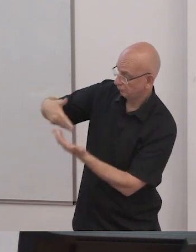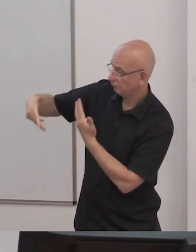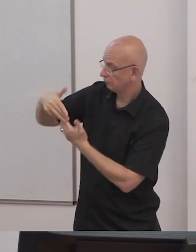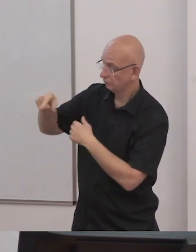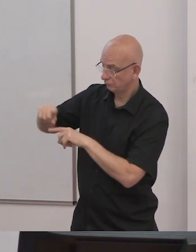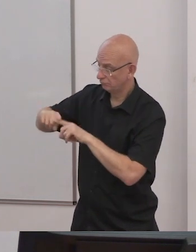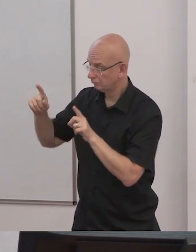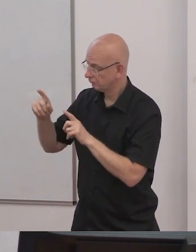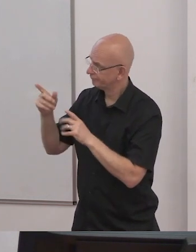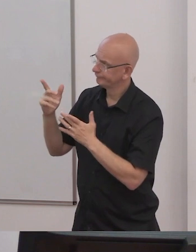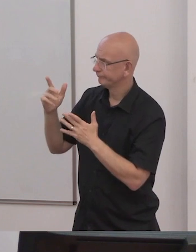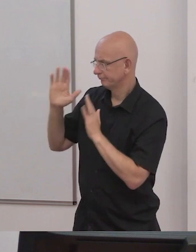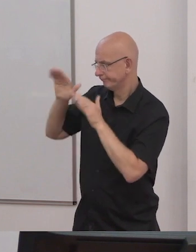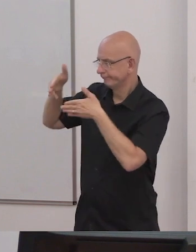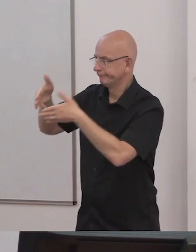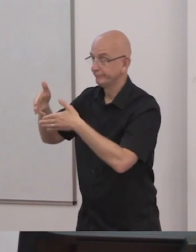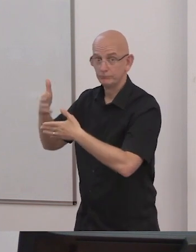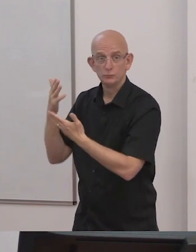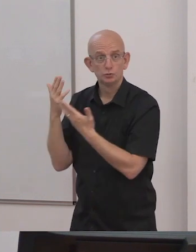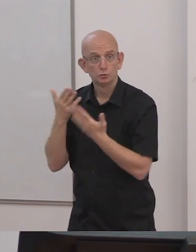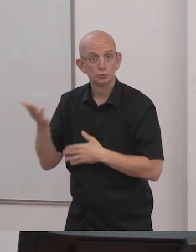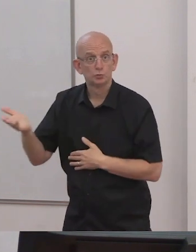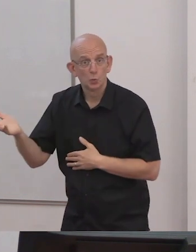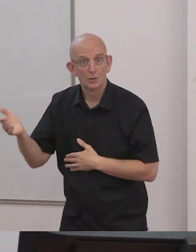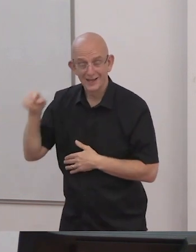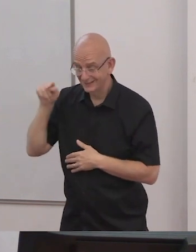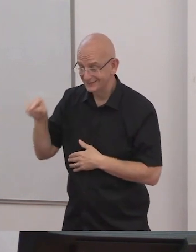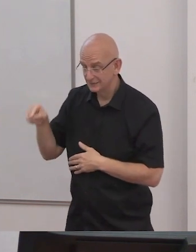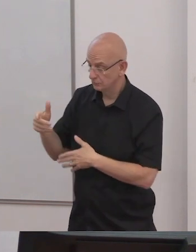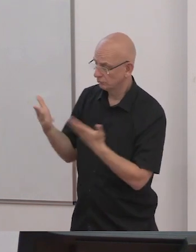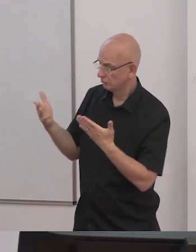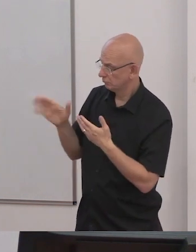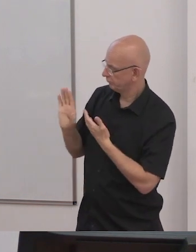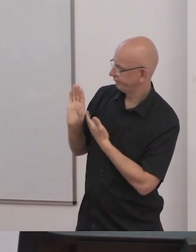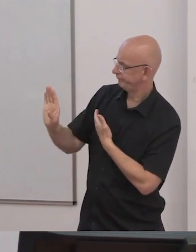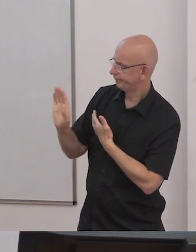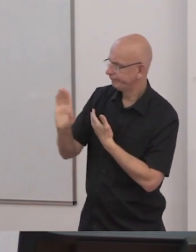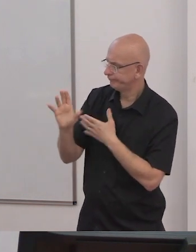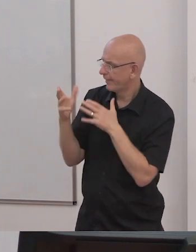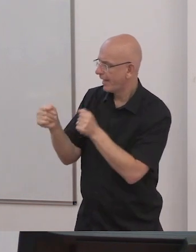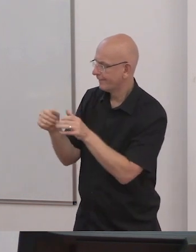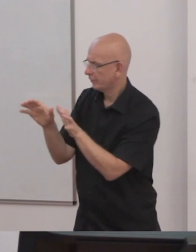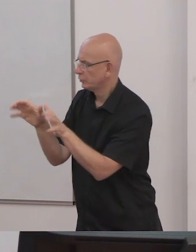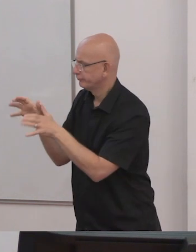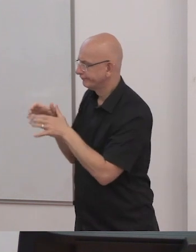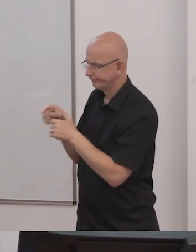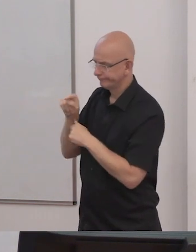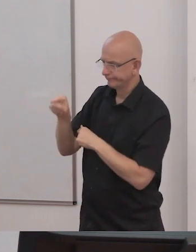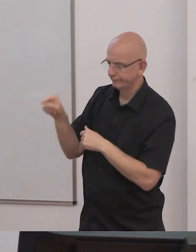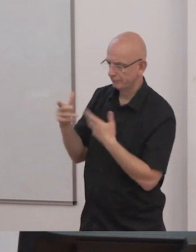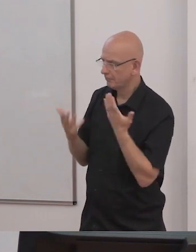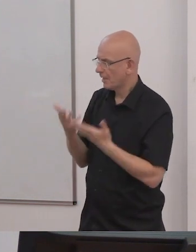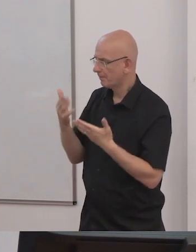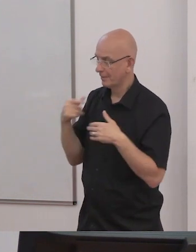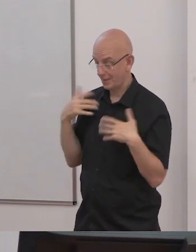isolated within units, within mainstream schooling, or segregated at